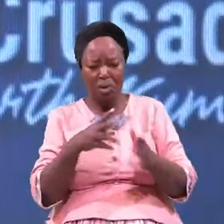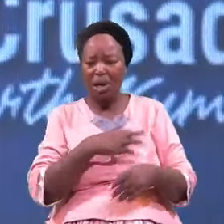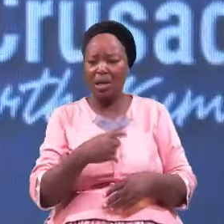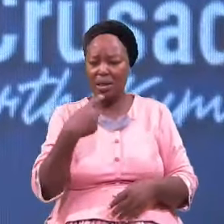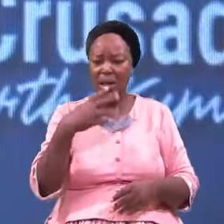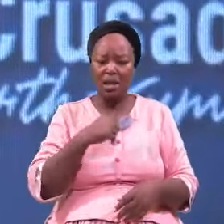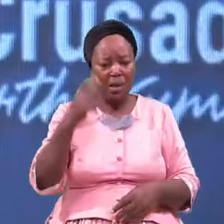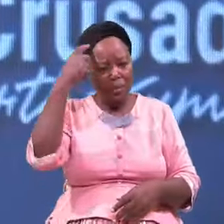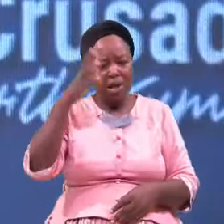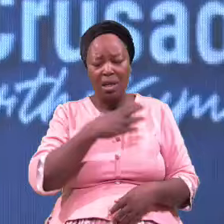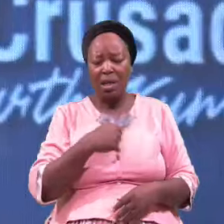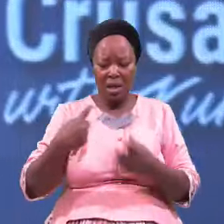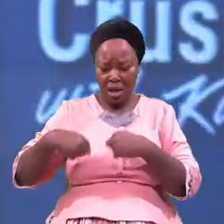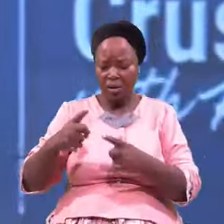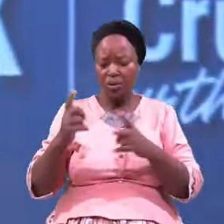heart Unto the lord